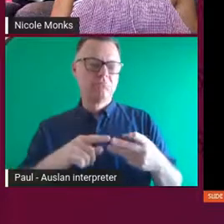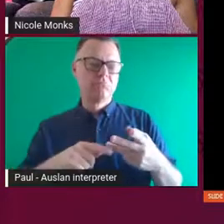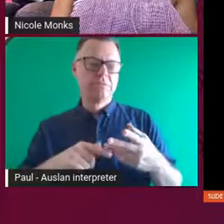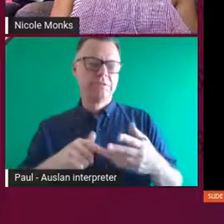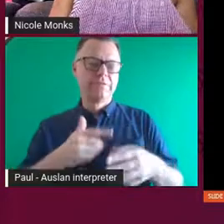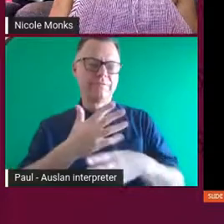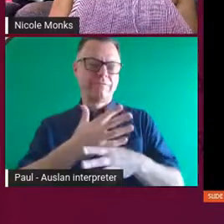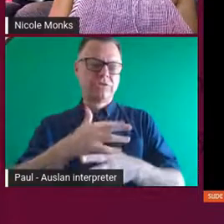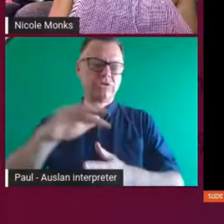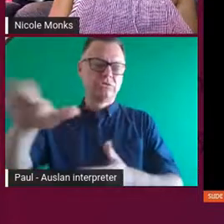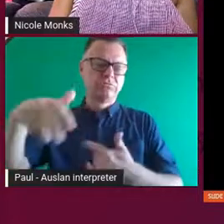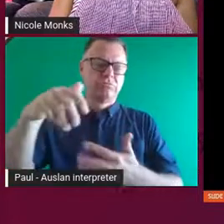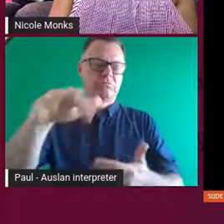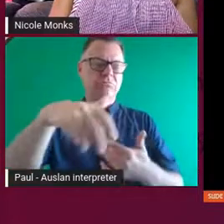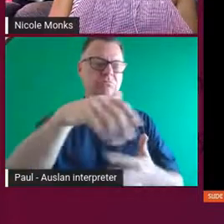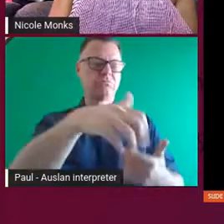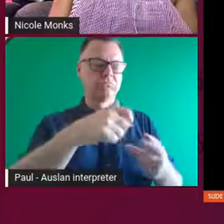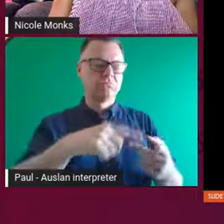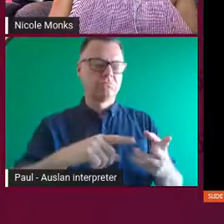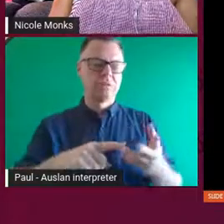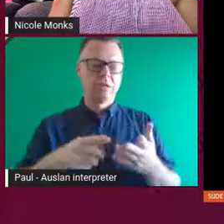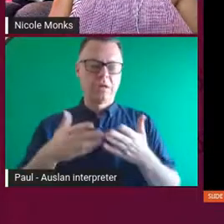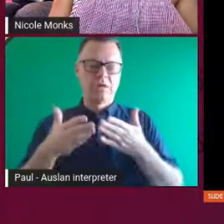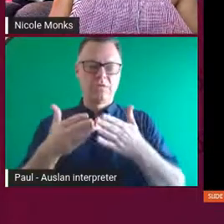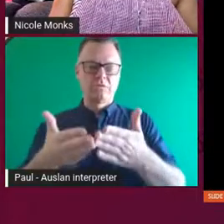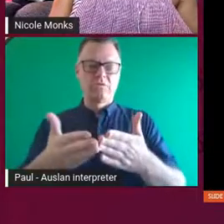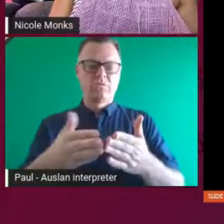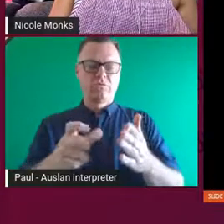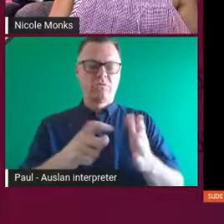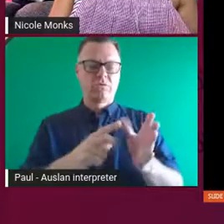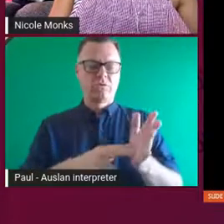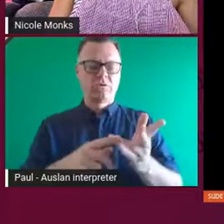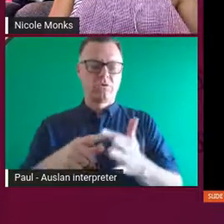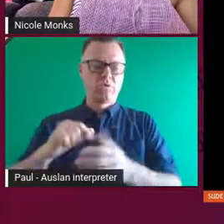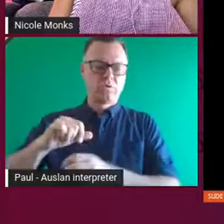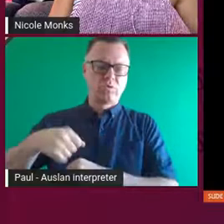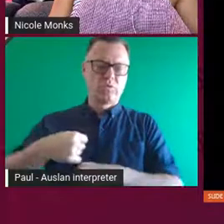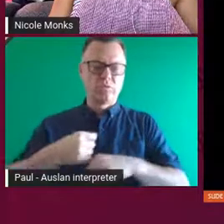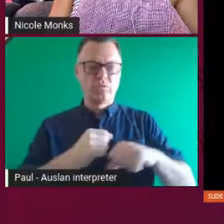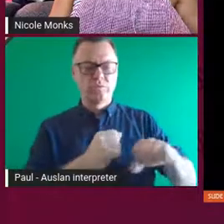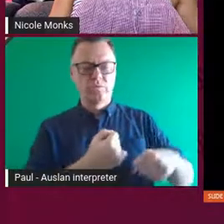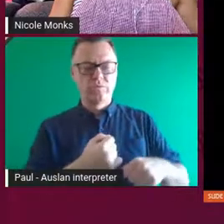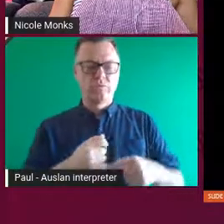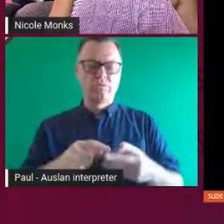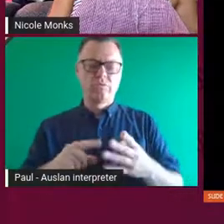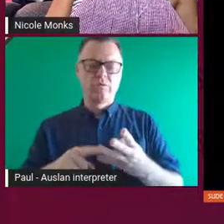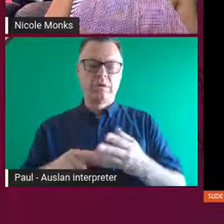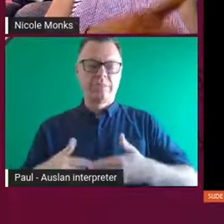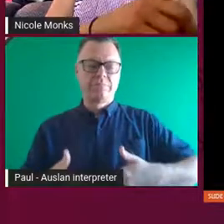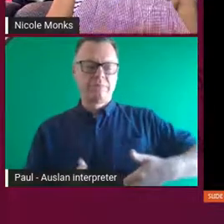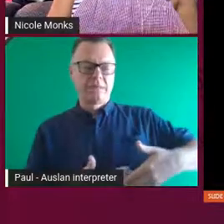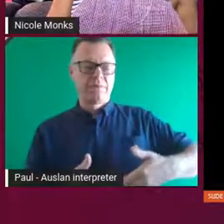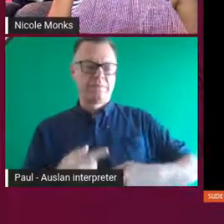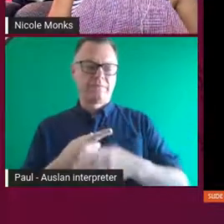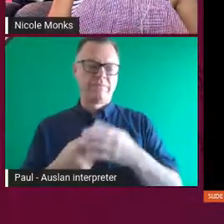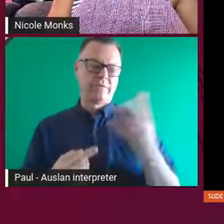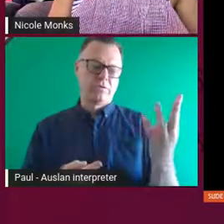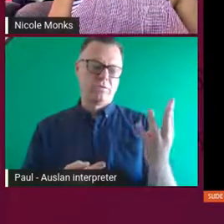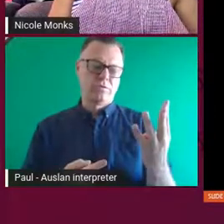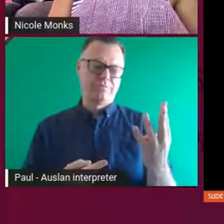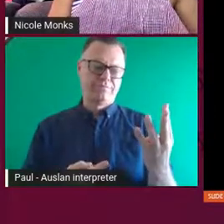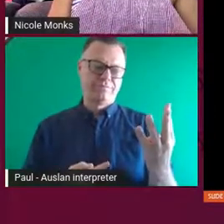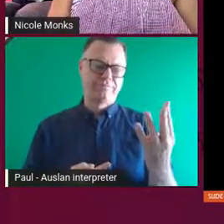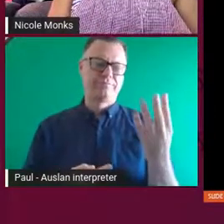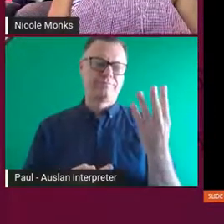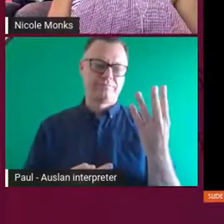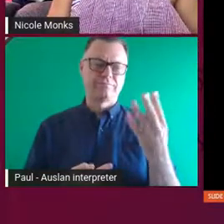that that, you know, had a lot of meaning to people that would have lived there. And then we also worked up this piece,